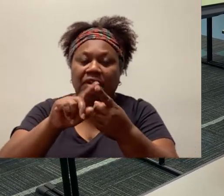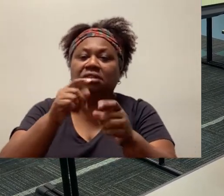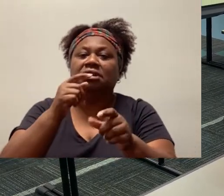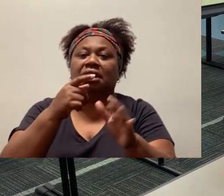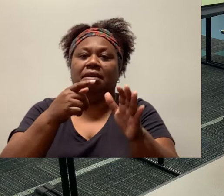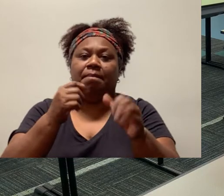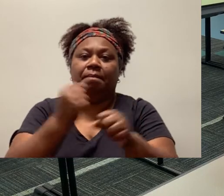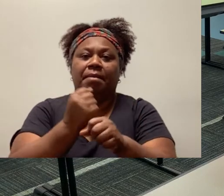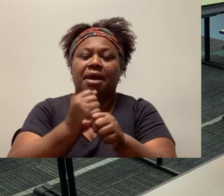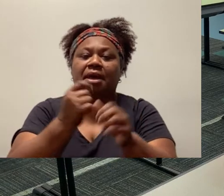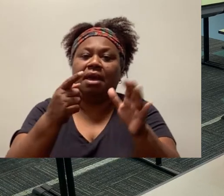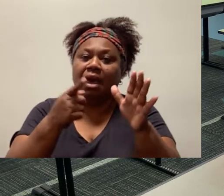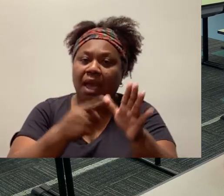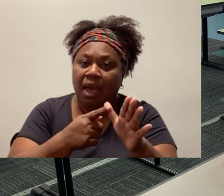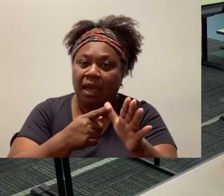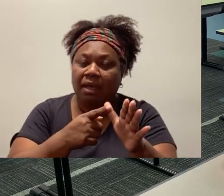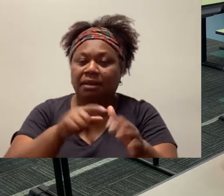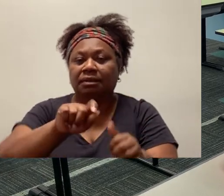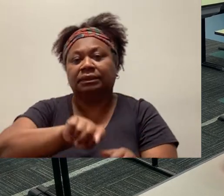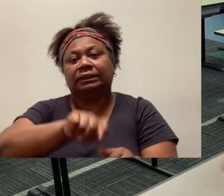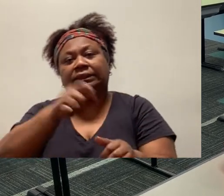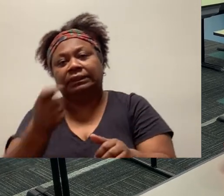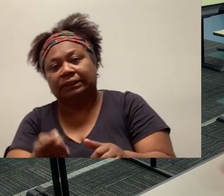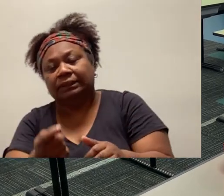And we go again, make the letter B.